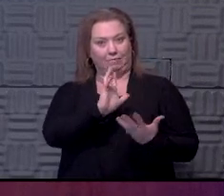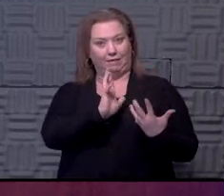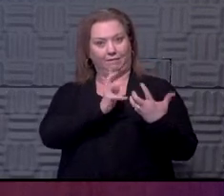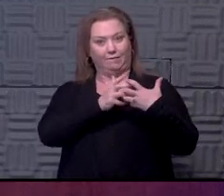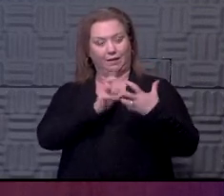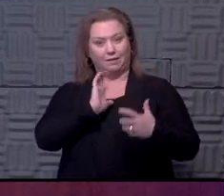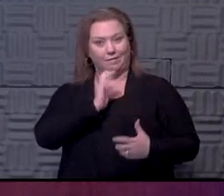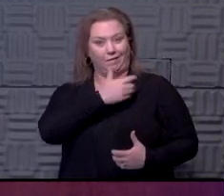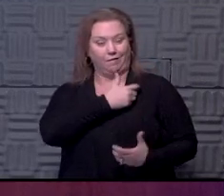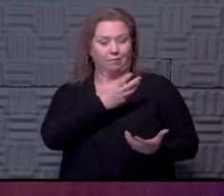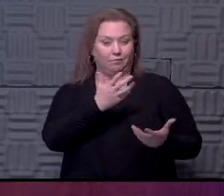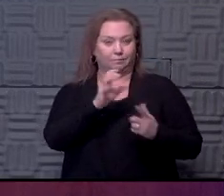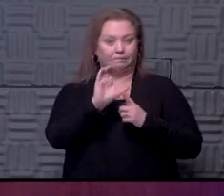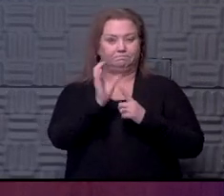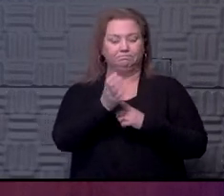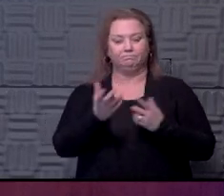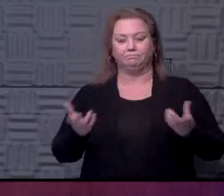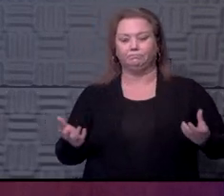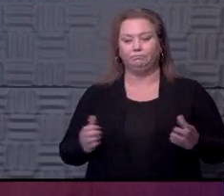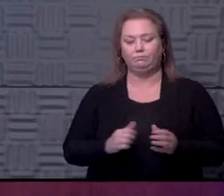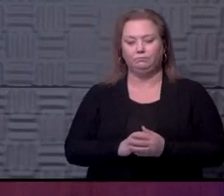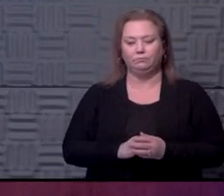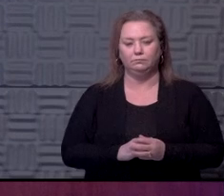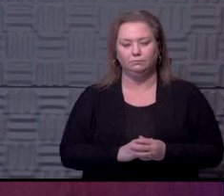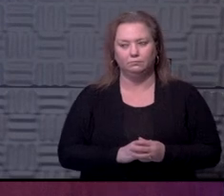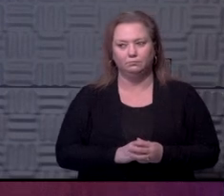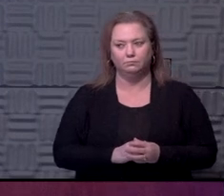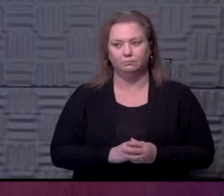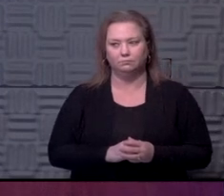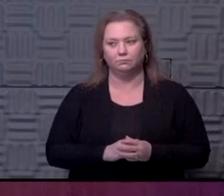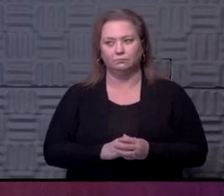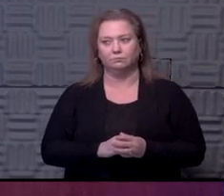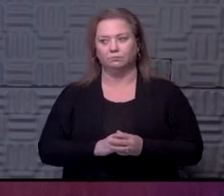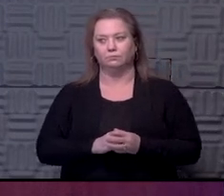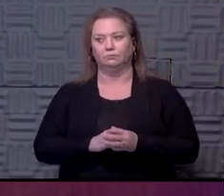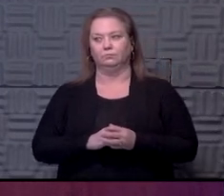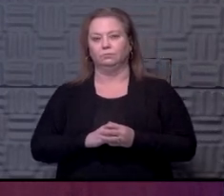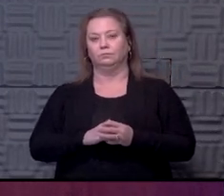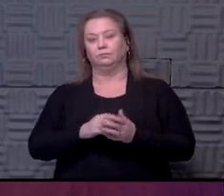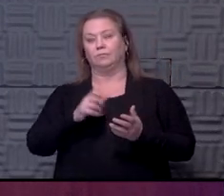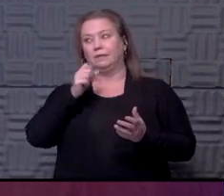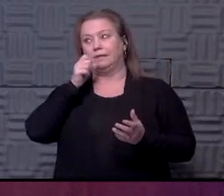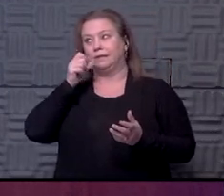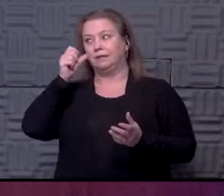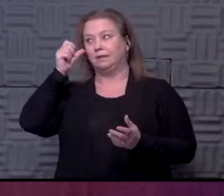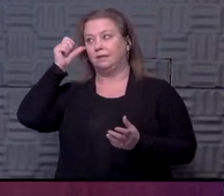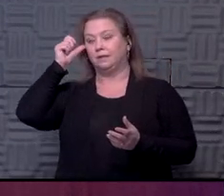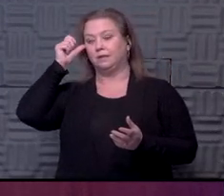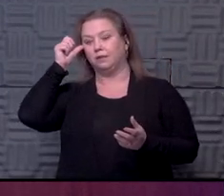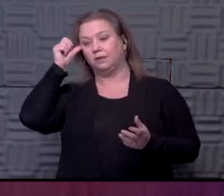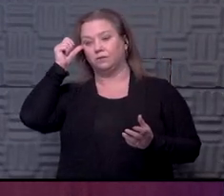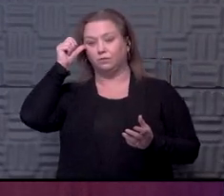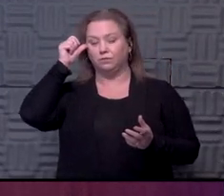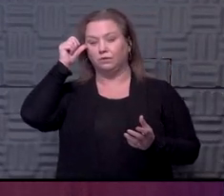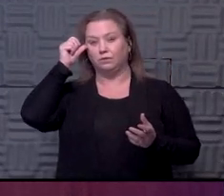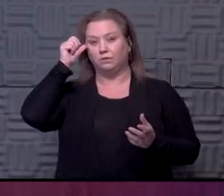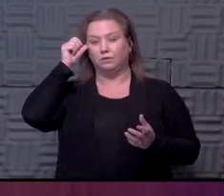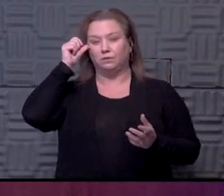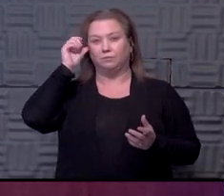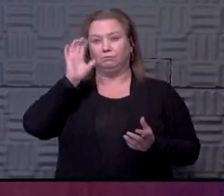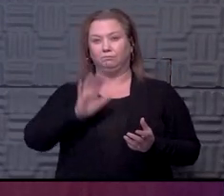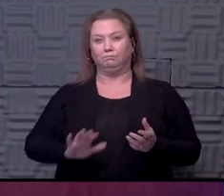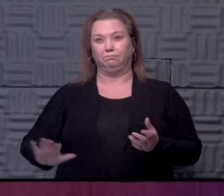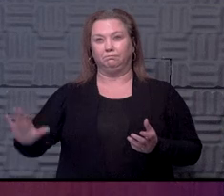we think we're going to land? Well, as of yesterday, we're doing about